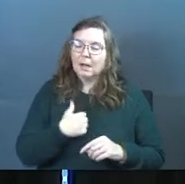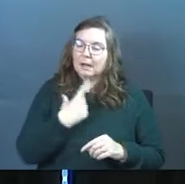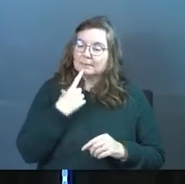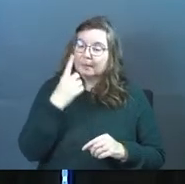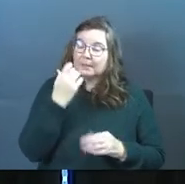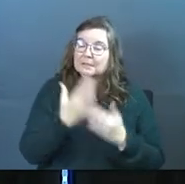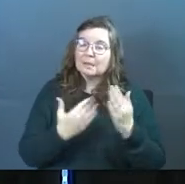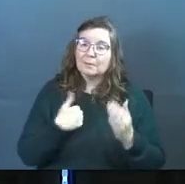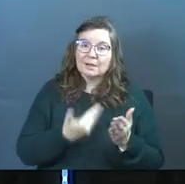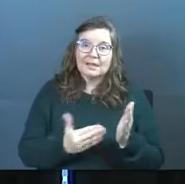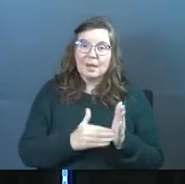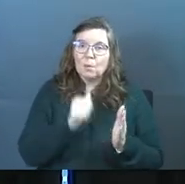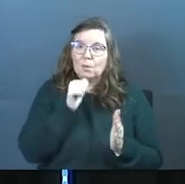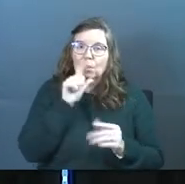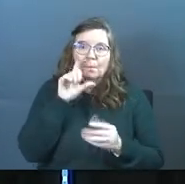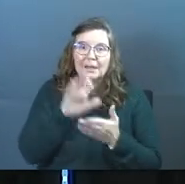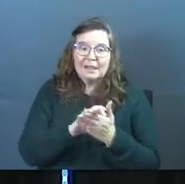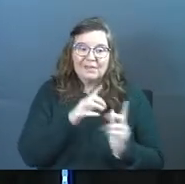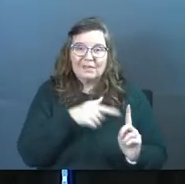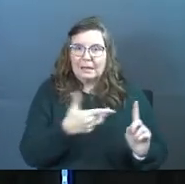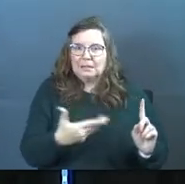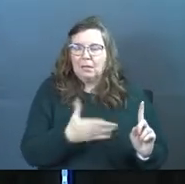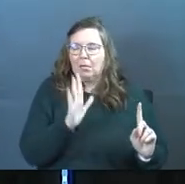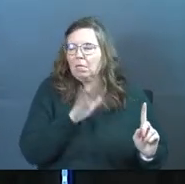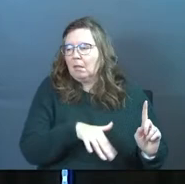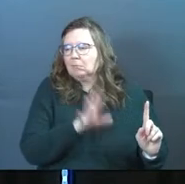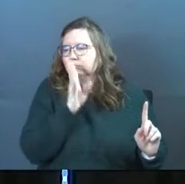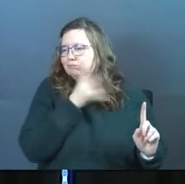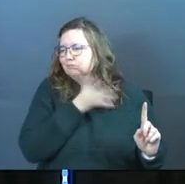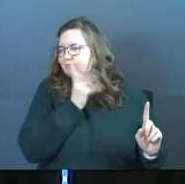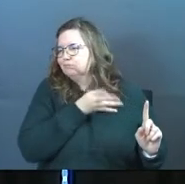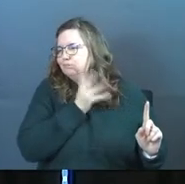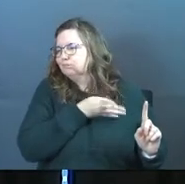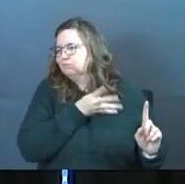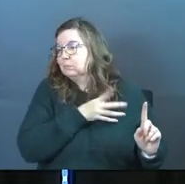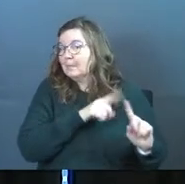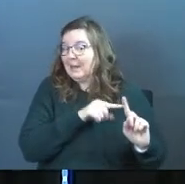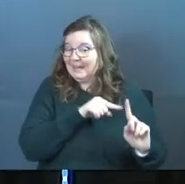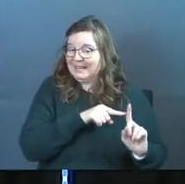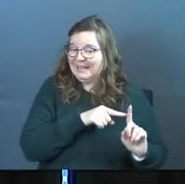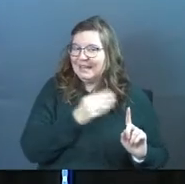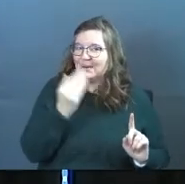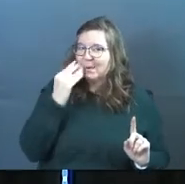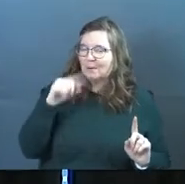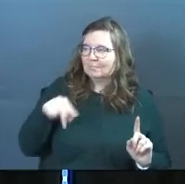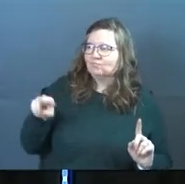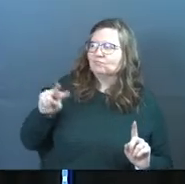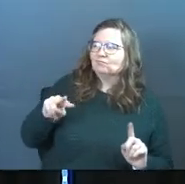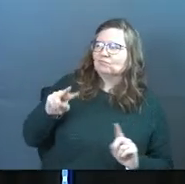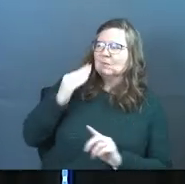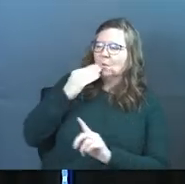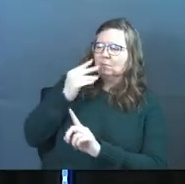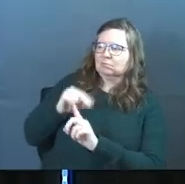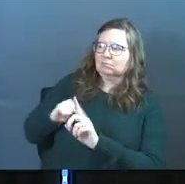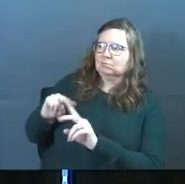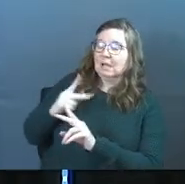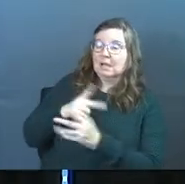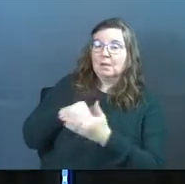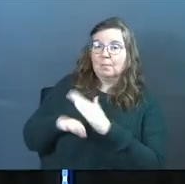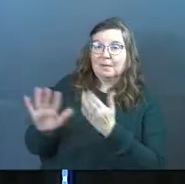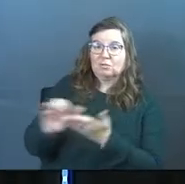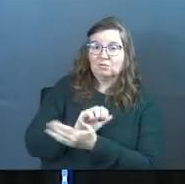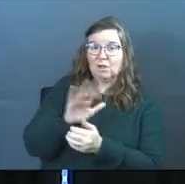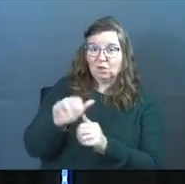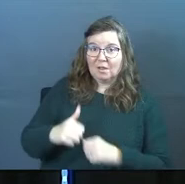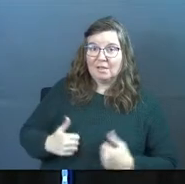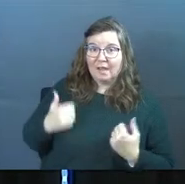some of us, again, we don't even believe that he exists, but he believes in you. And he'll bring the same kind of destructive into your life. So I'm going